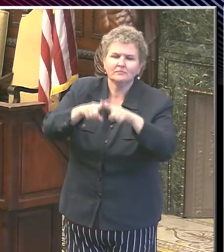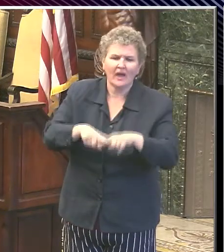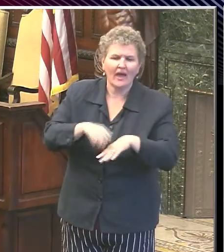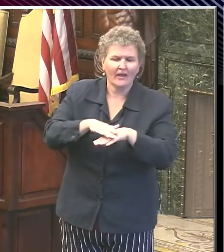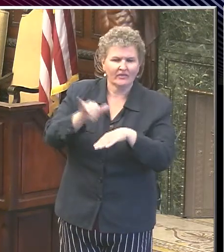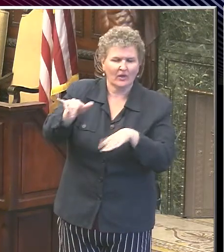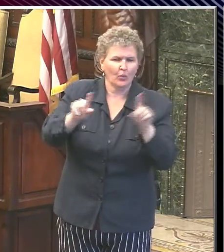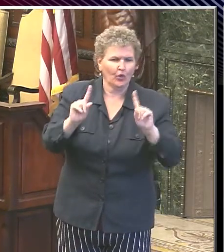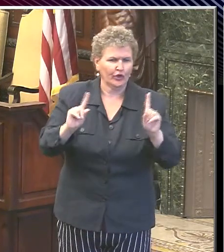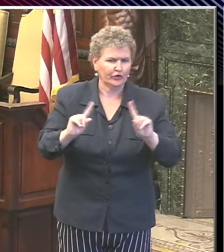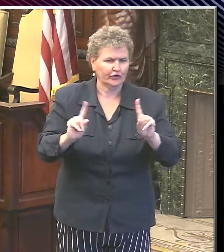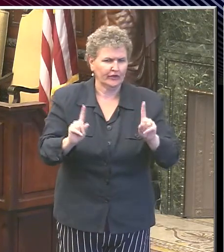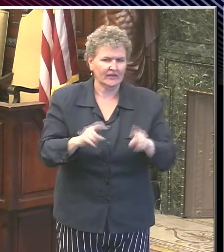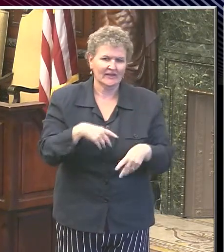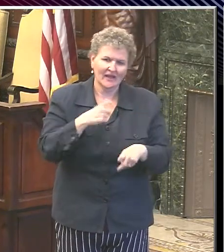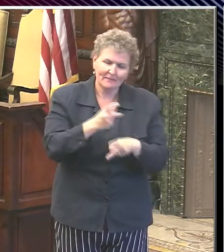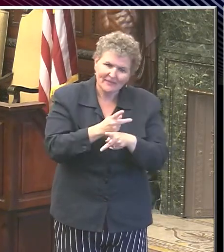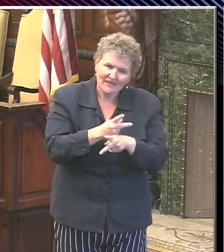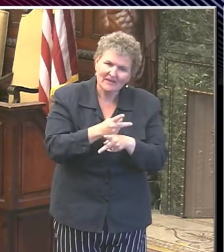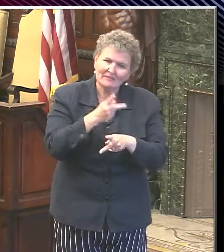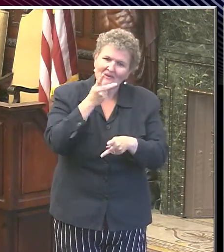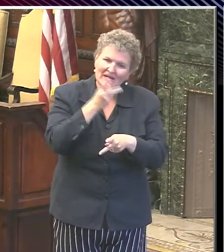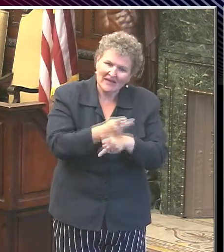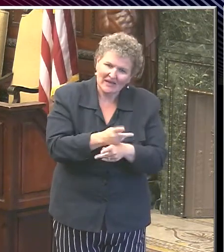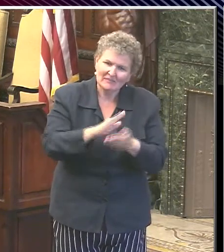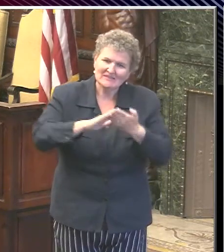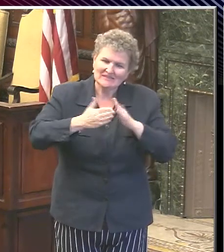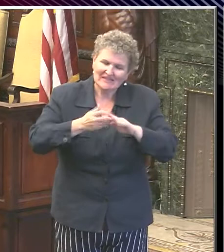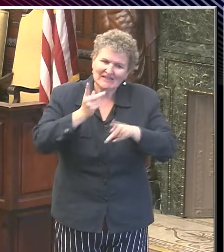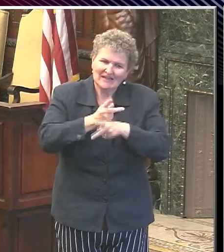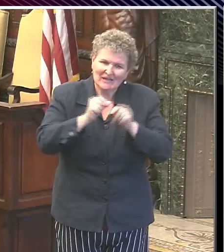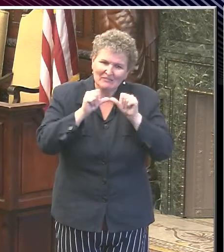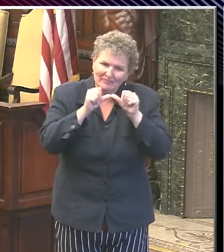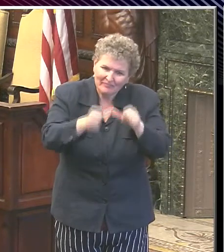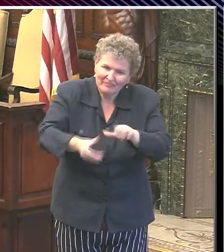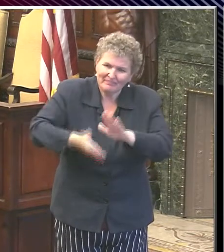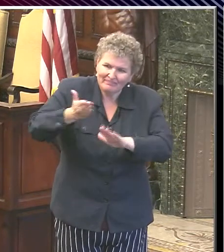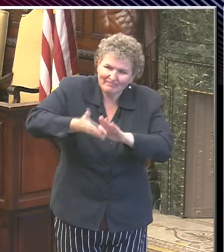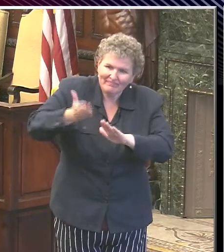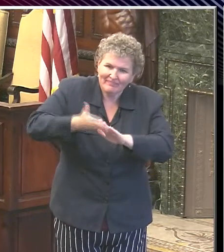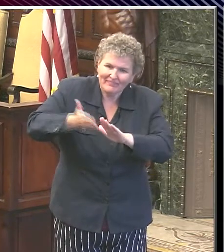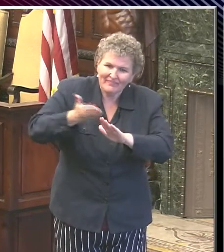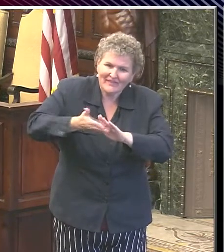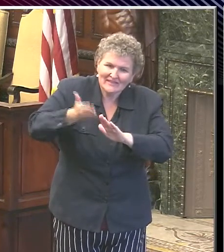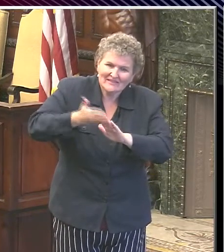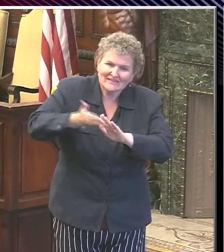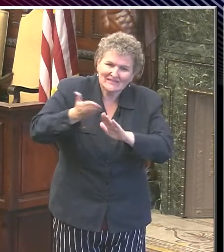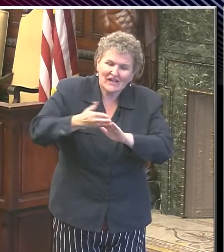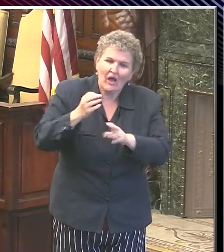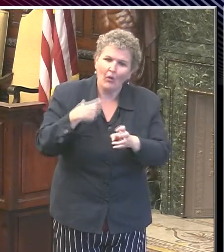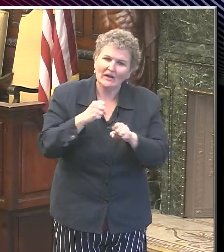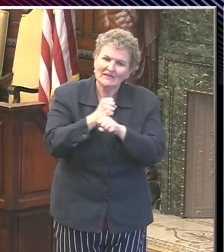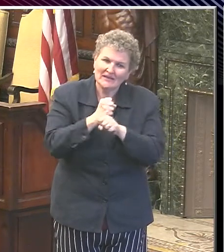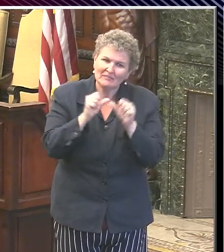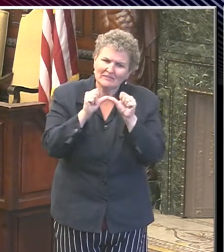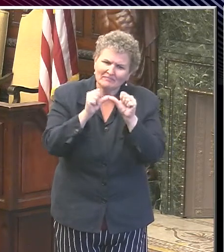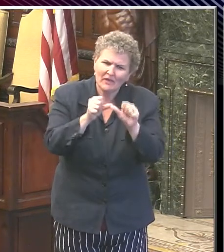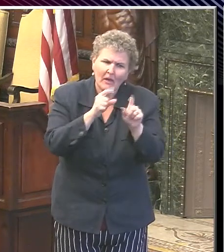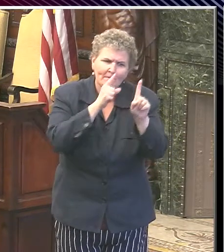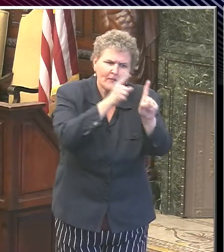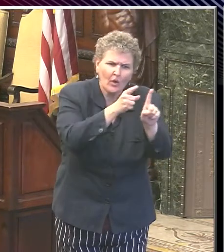to keep our city going through this epidemic, we have to last several more months. We want to be as targeted as possible.